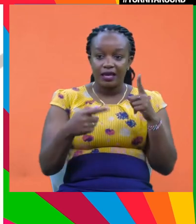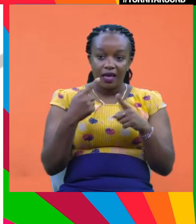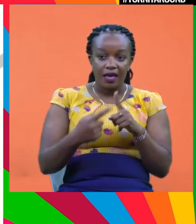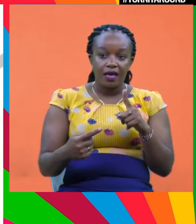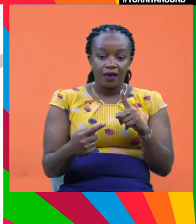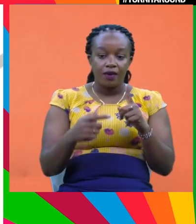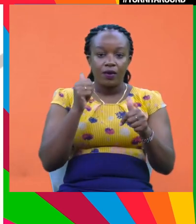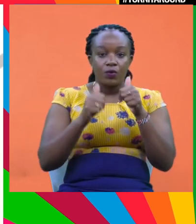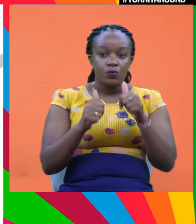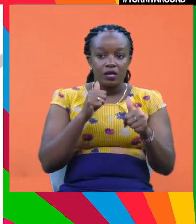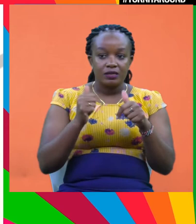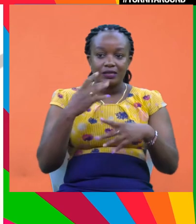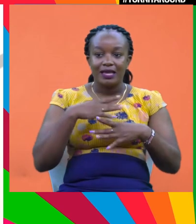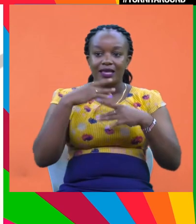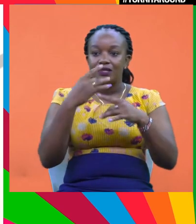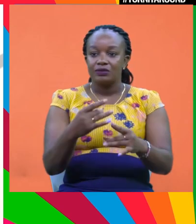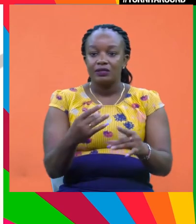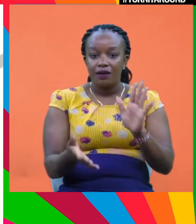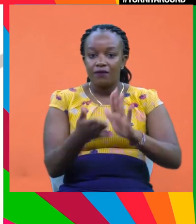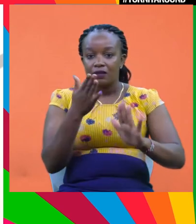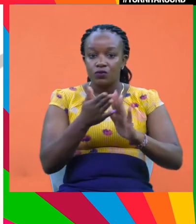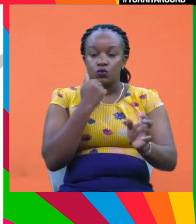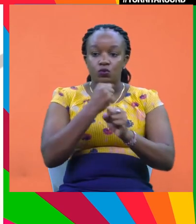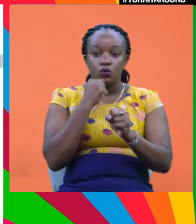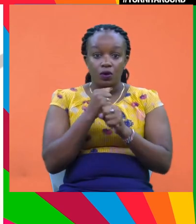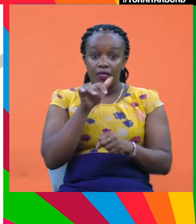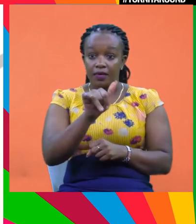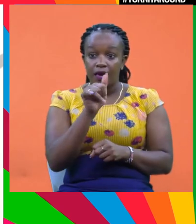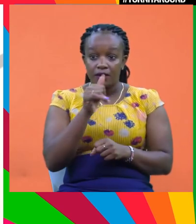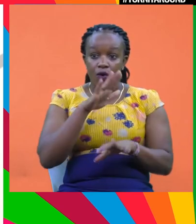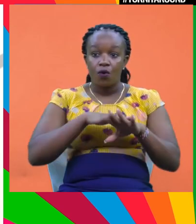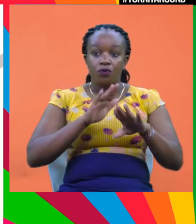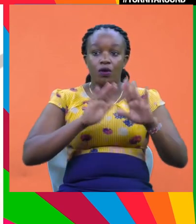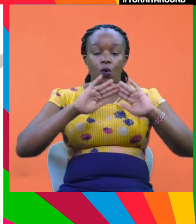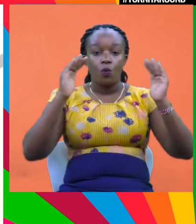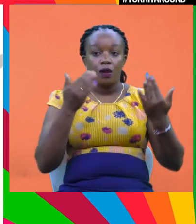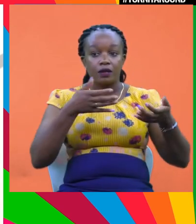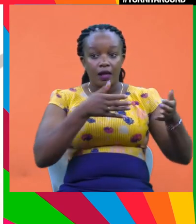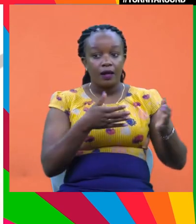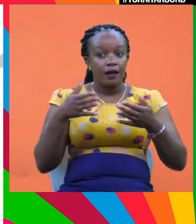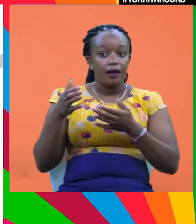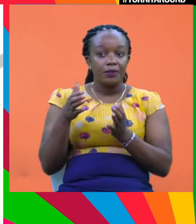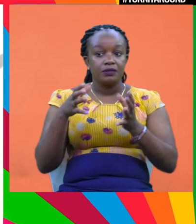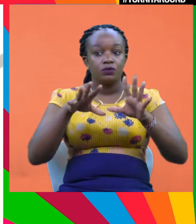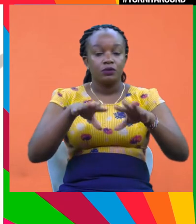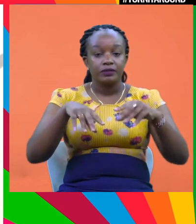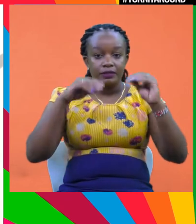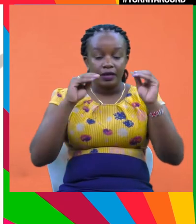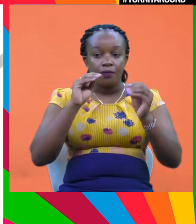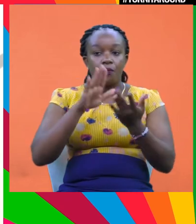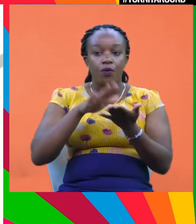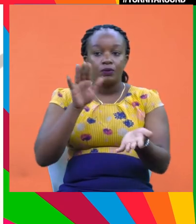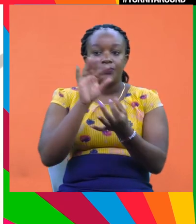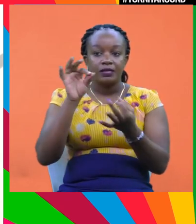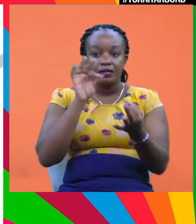the U.S., which is an interesting first initiative to do that, to really reward companies that take a more explicit and